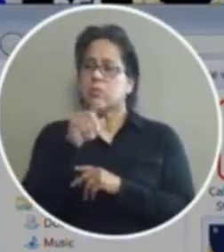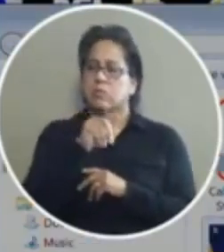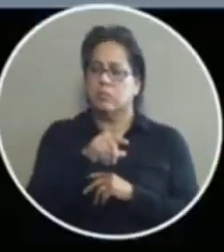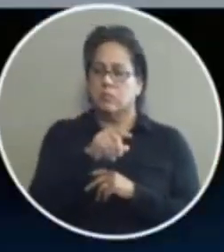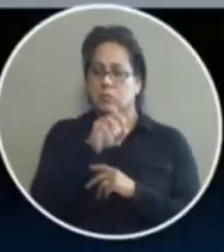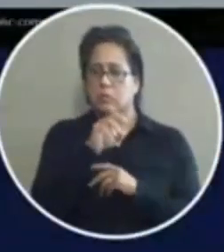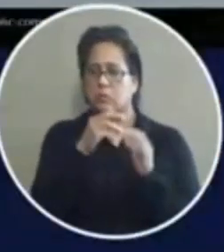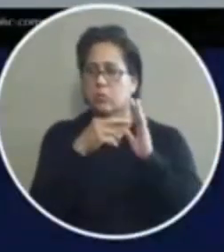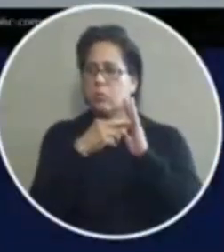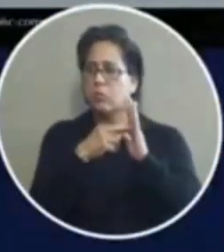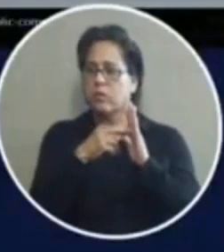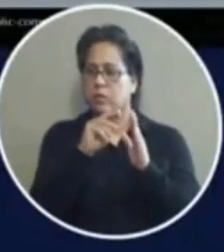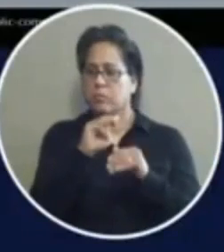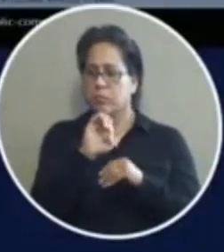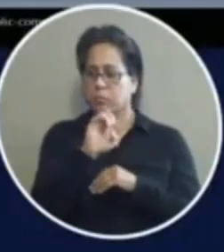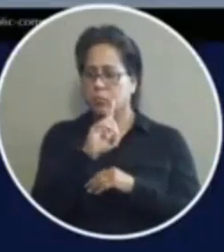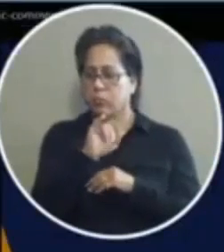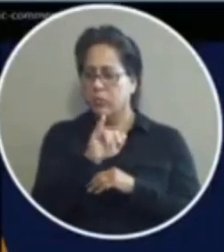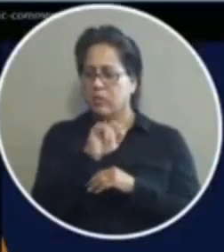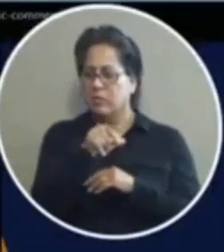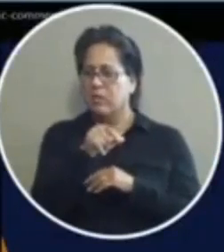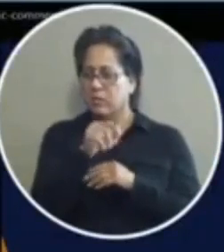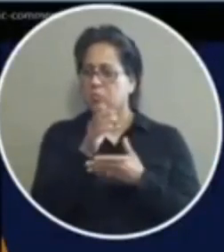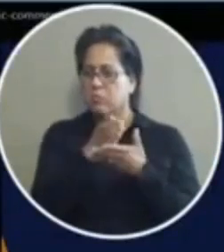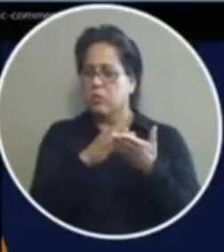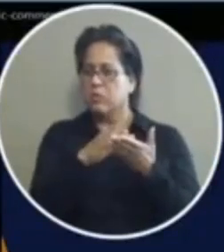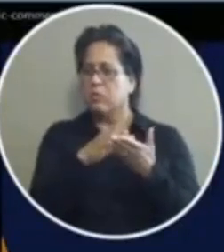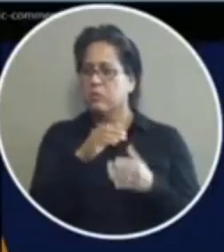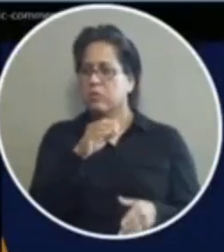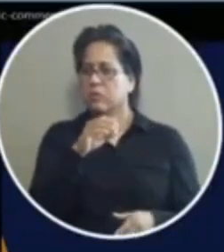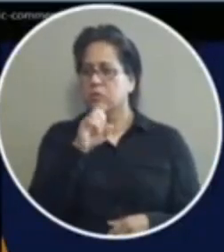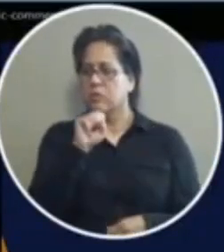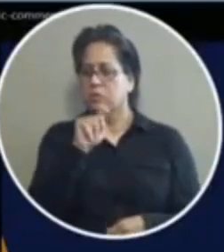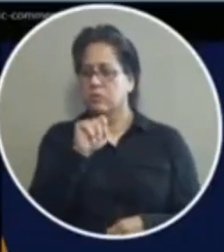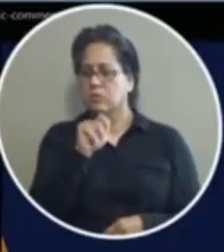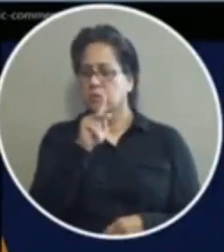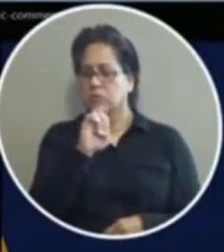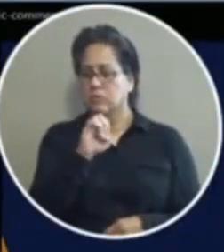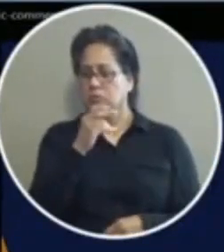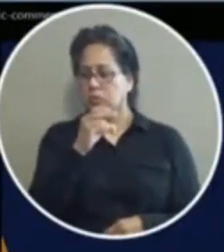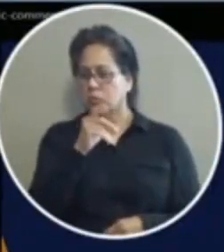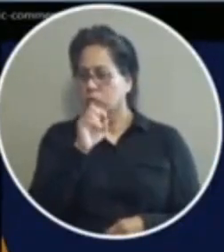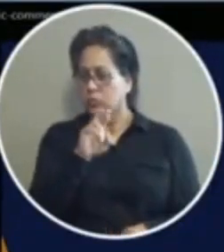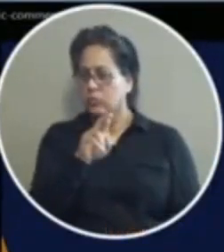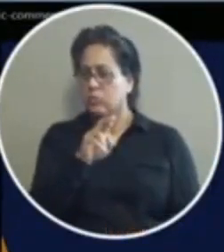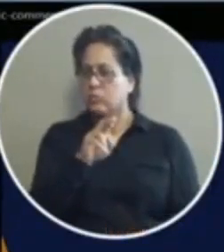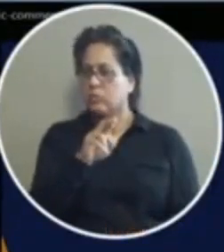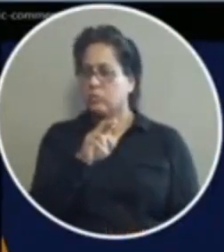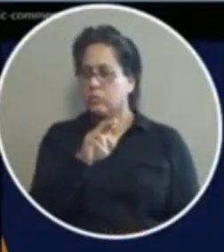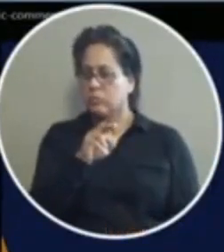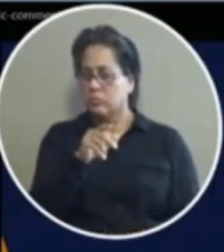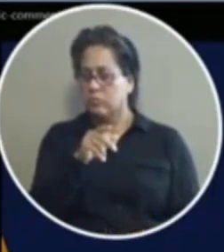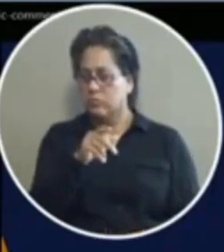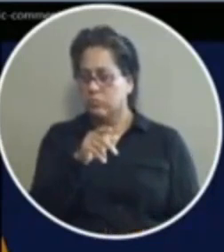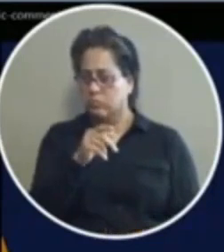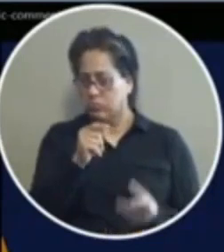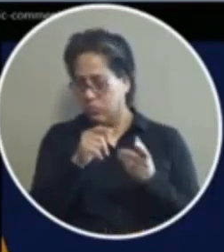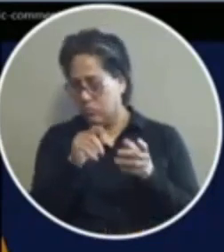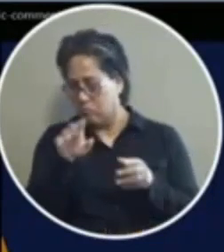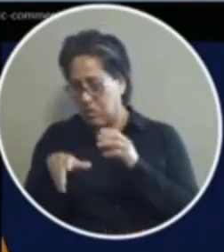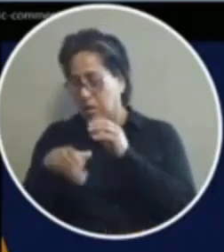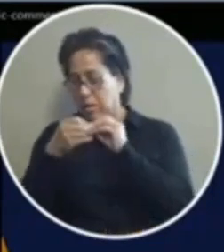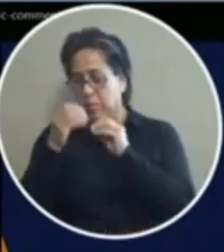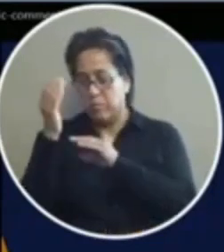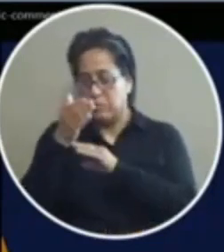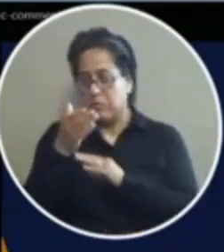representative moody is part of those stakeholders that was directed by the council so he's part of the presentation so if he can add to the